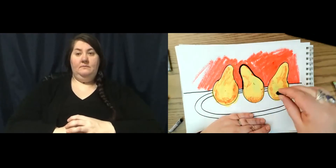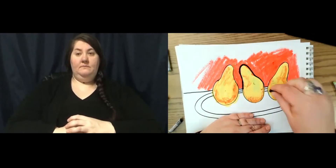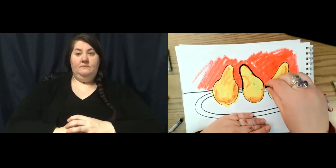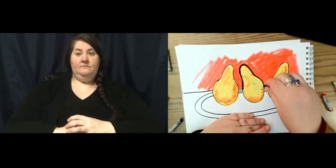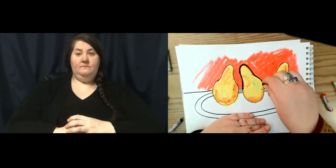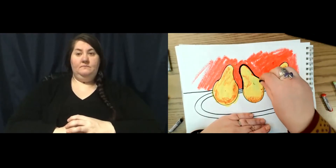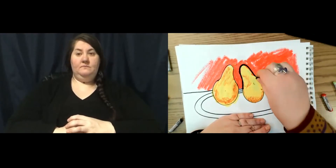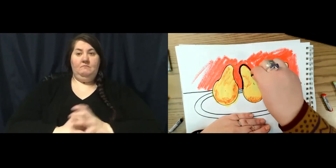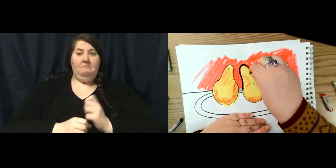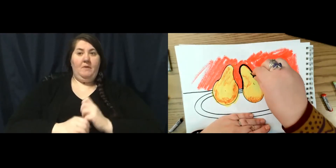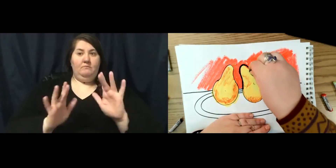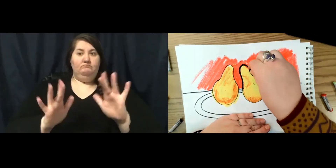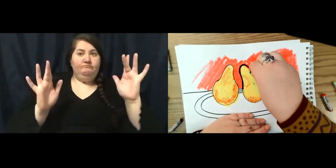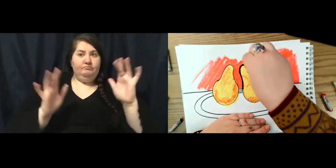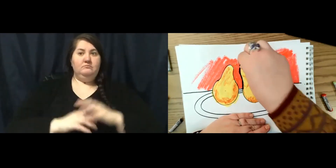make it pop.